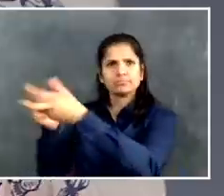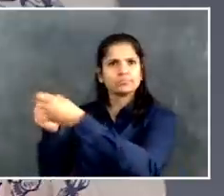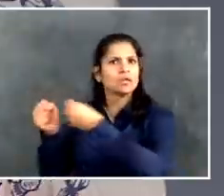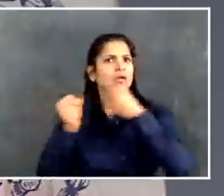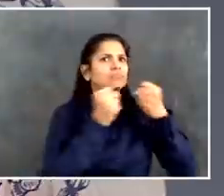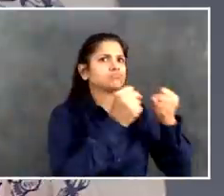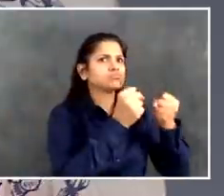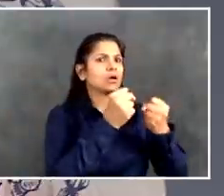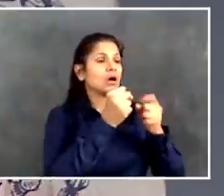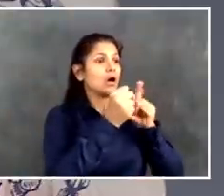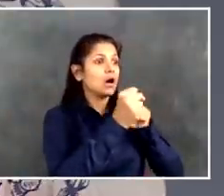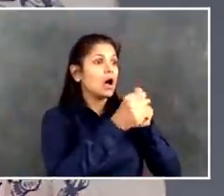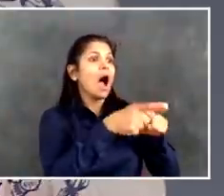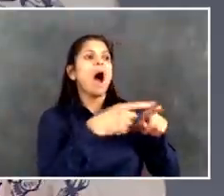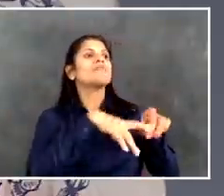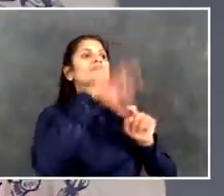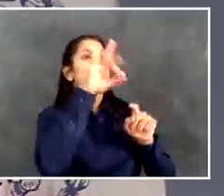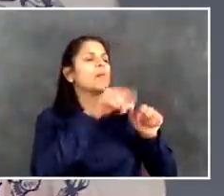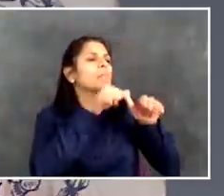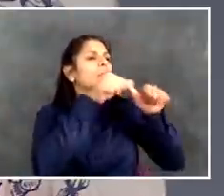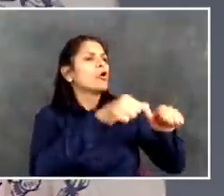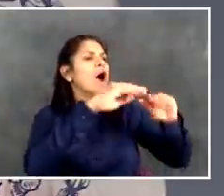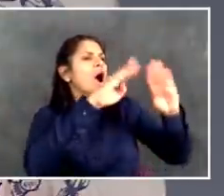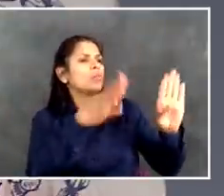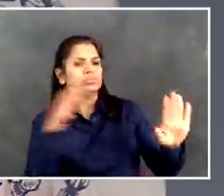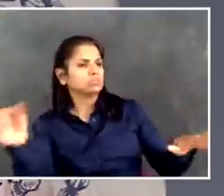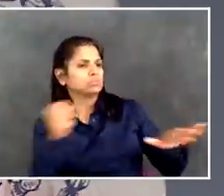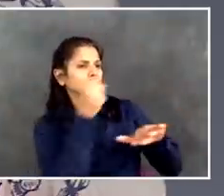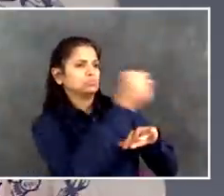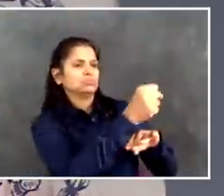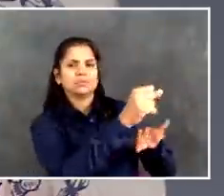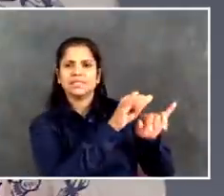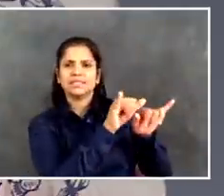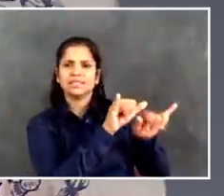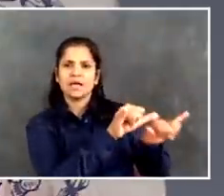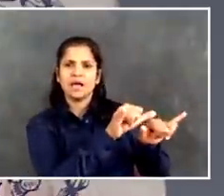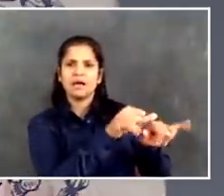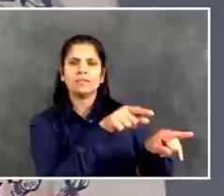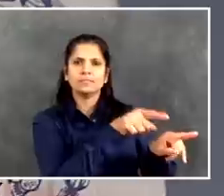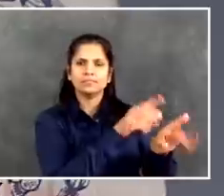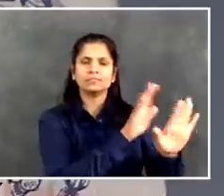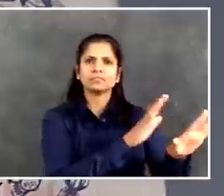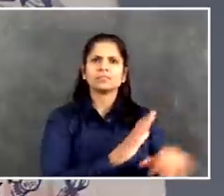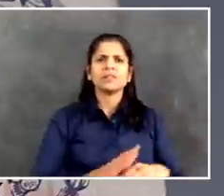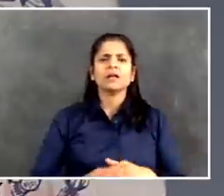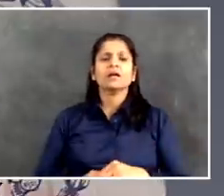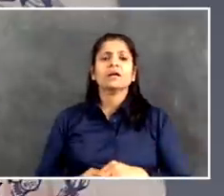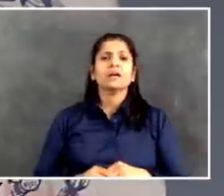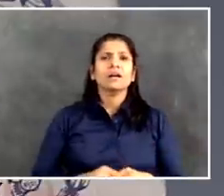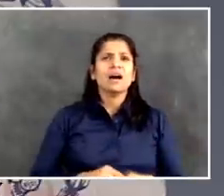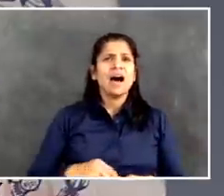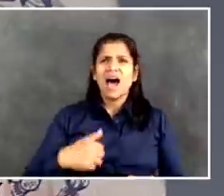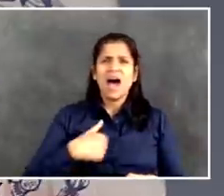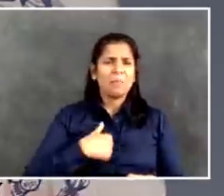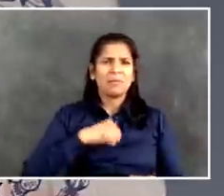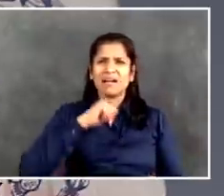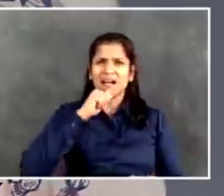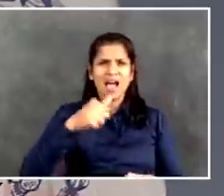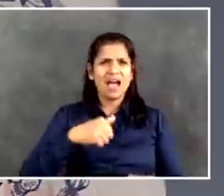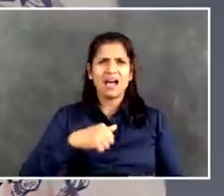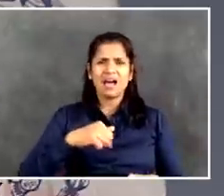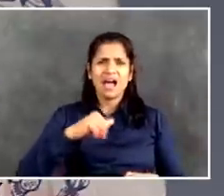respectfully a question. I think, I don't think you mean to denigrate the men and women of the NYPD, but I think your question probably